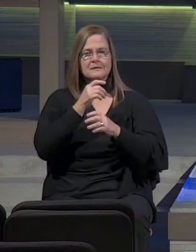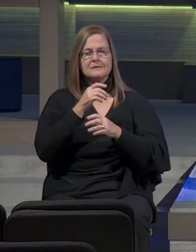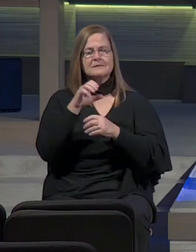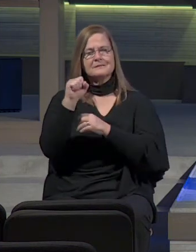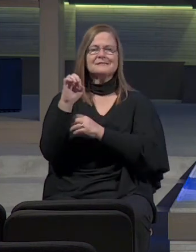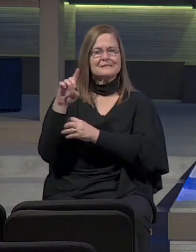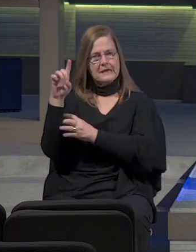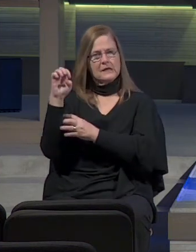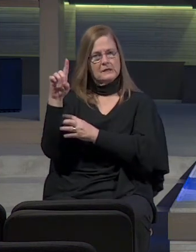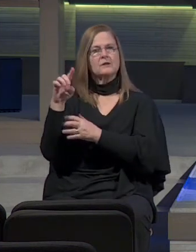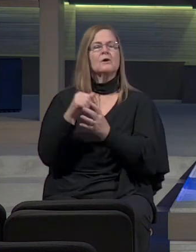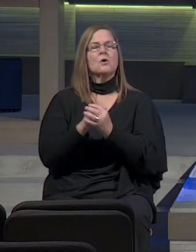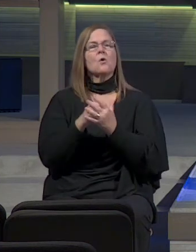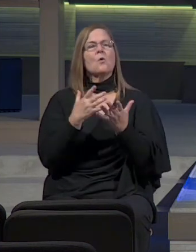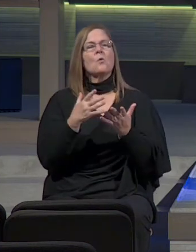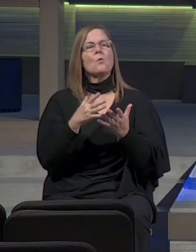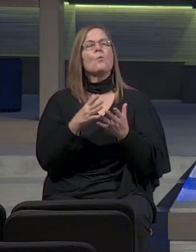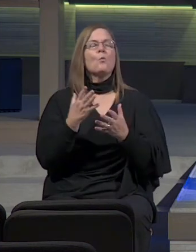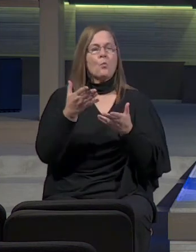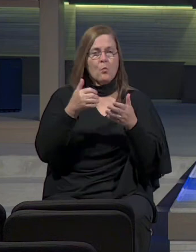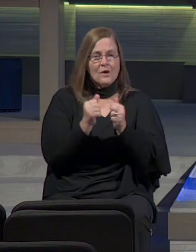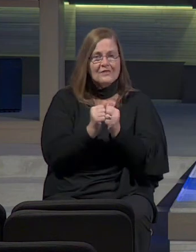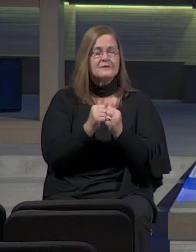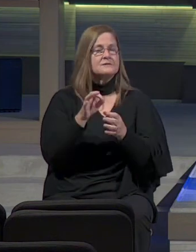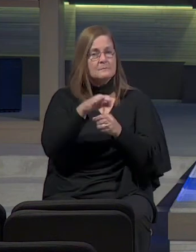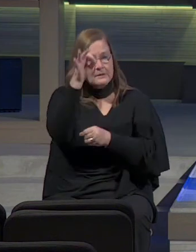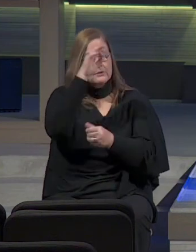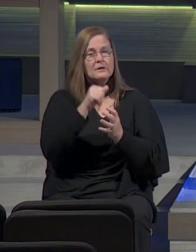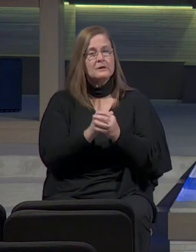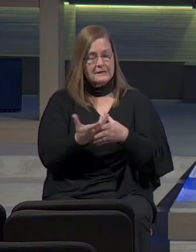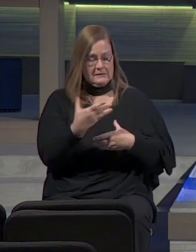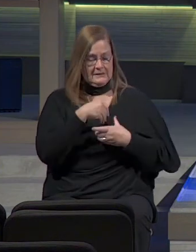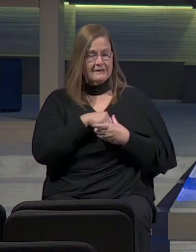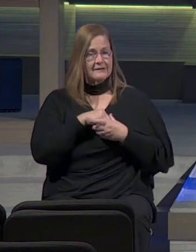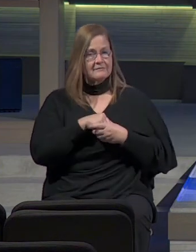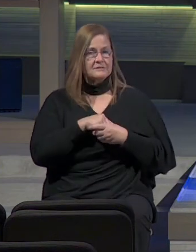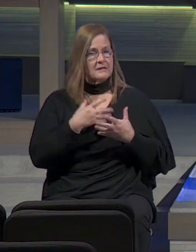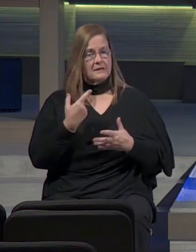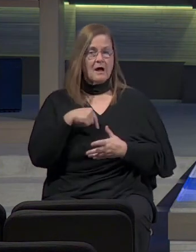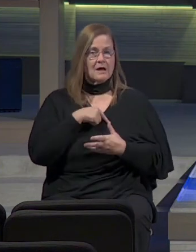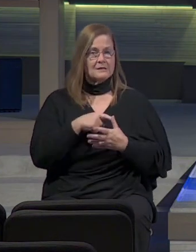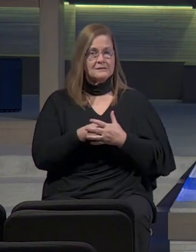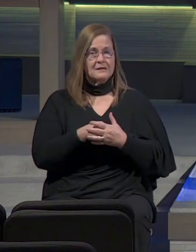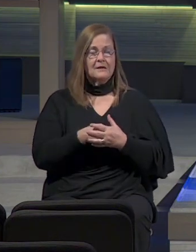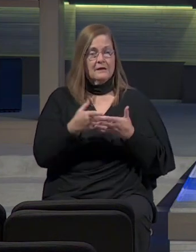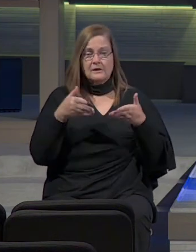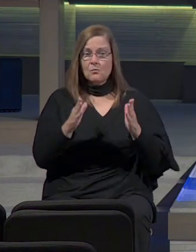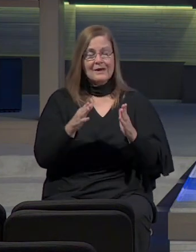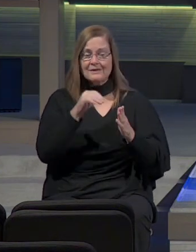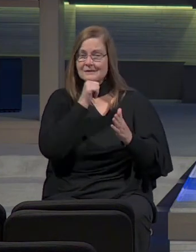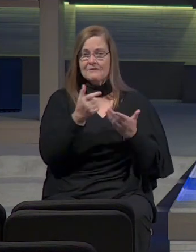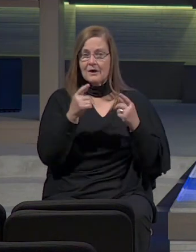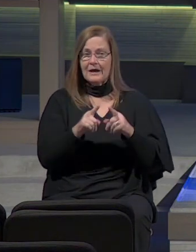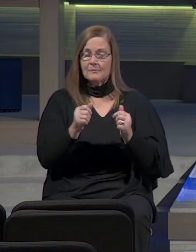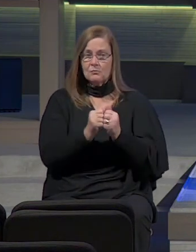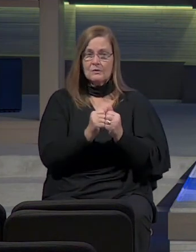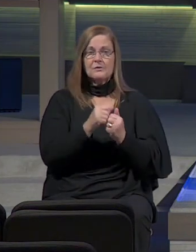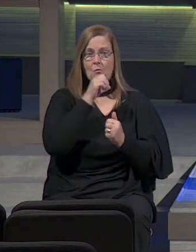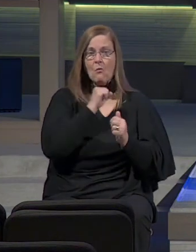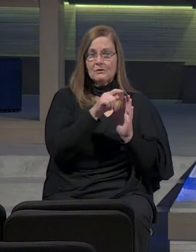It dwells in us in a way that it never did for an Old Testament and Old Covenant believer.